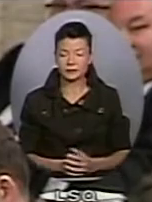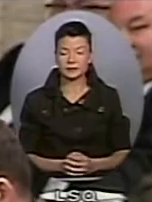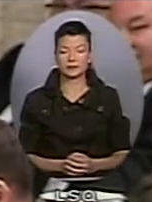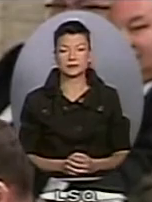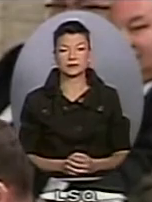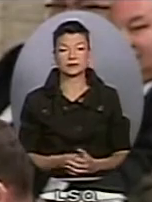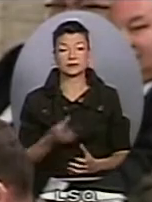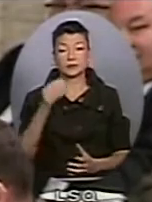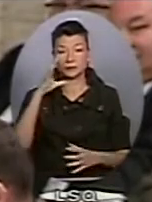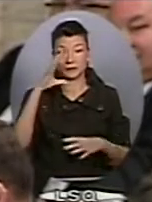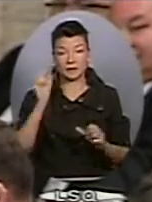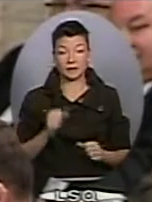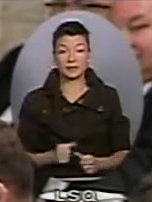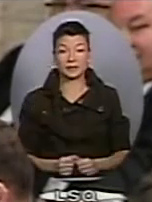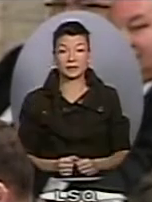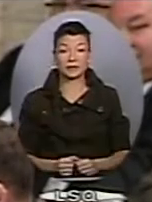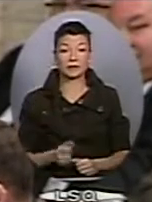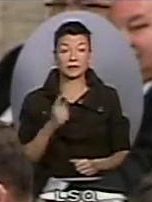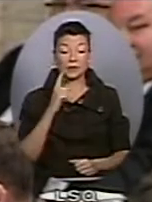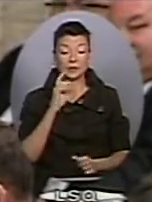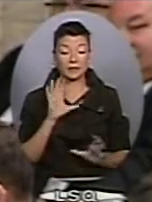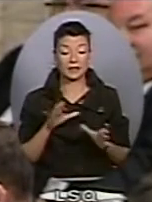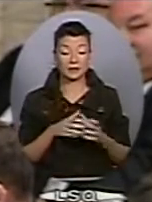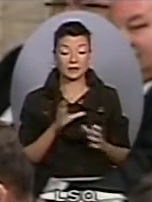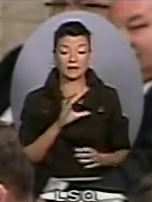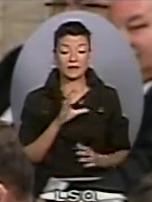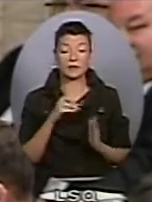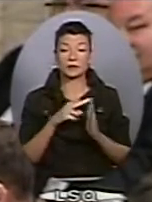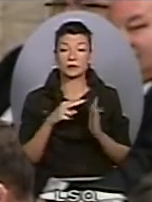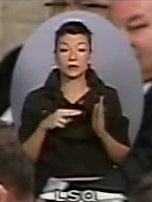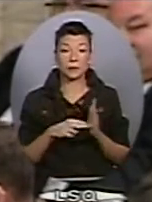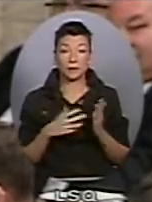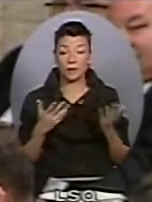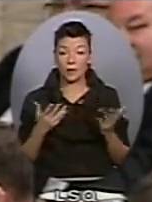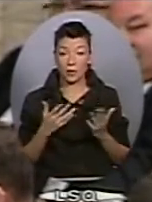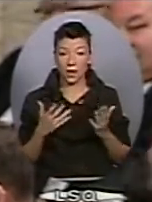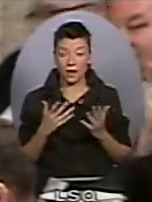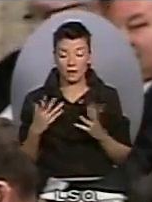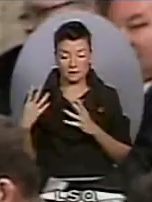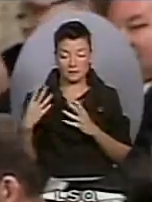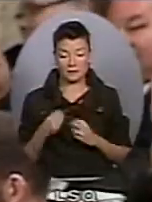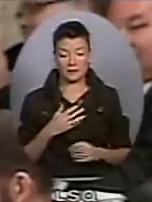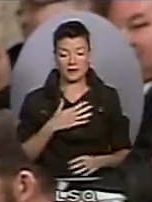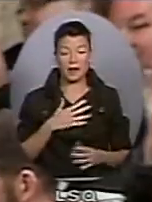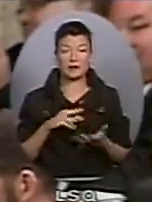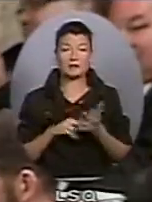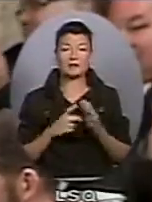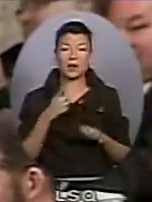2015 campaign is our demonstrated record of results for Canadians, including one million new jobs across this country.